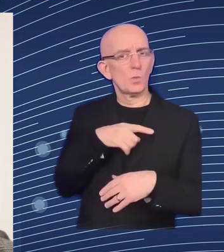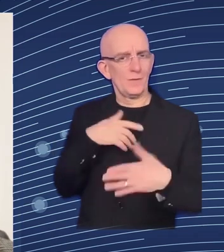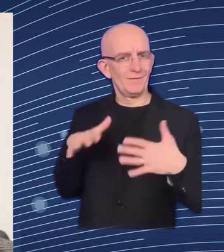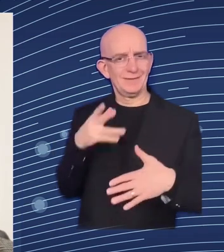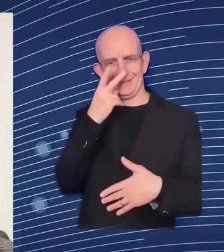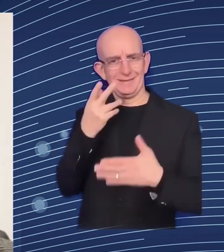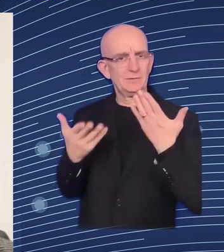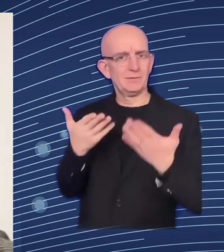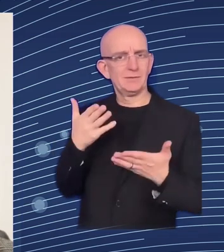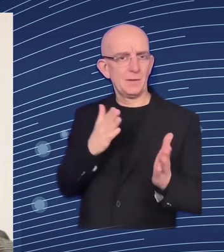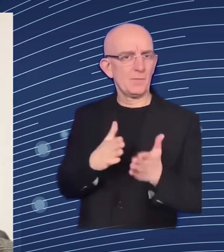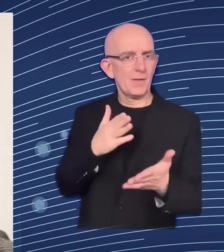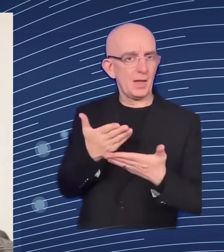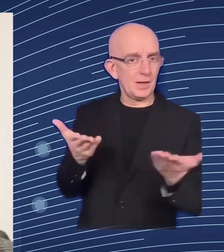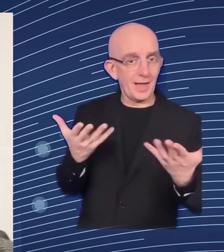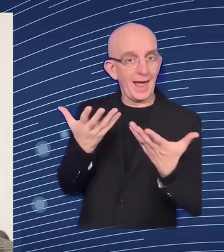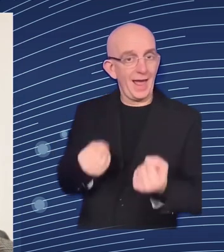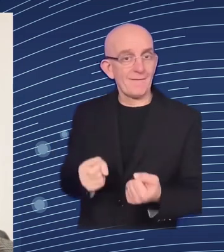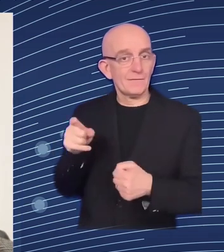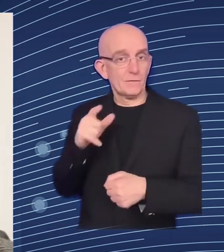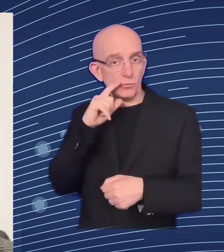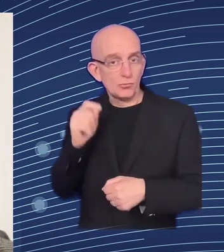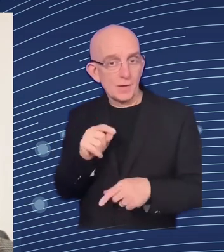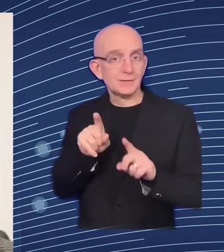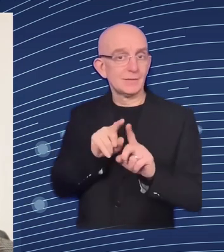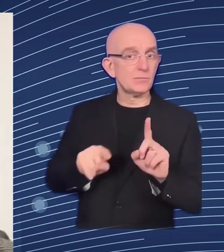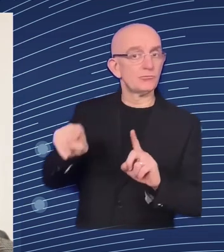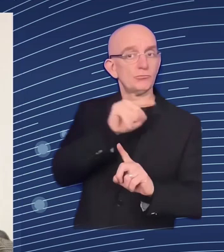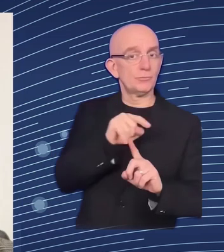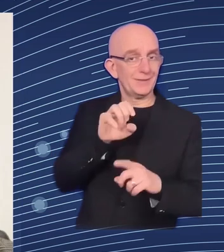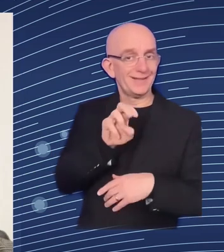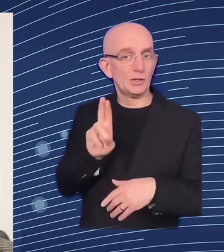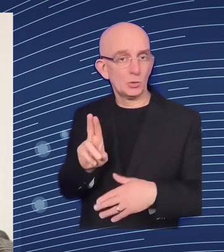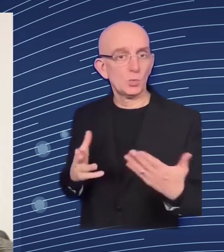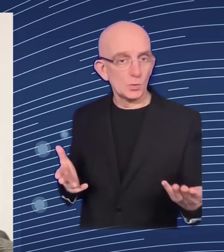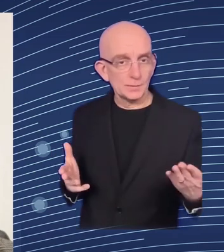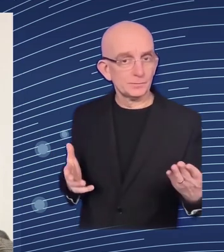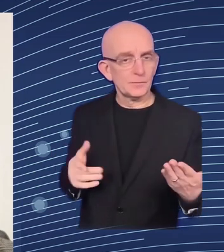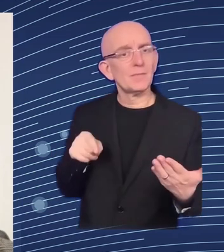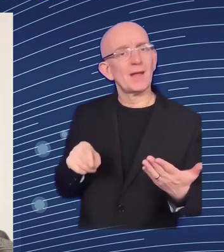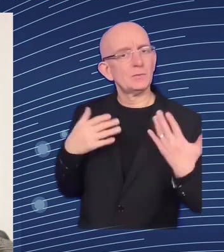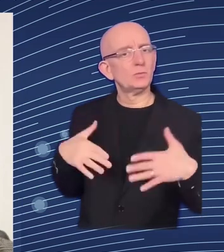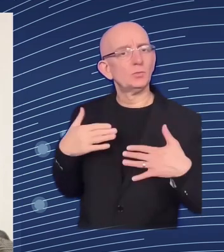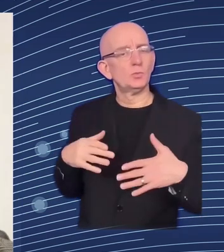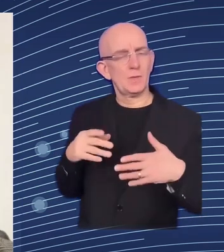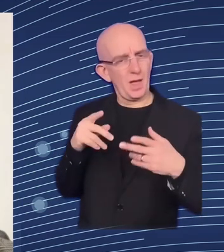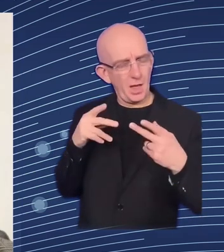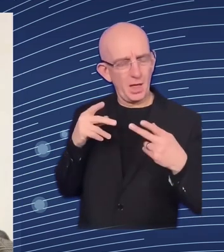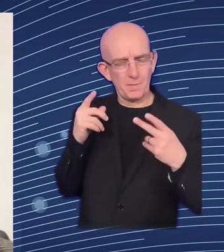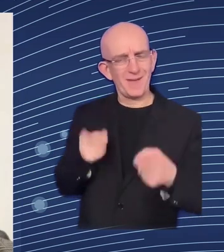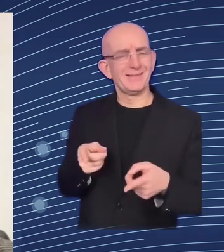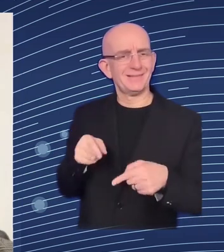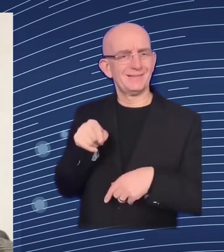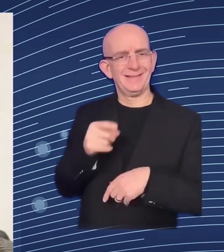we we ukraine joined already also some programs especially on digital uh to associate and again